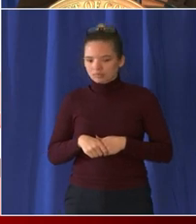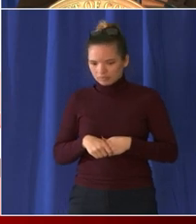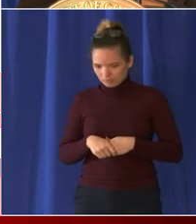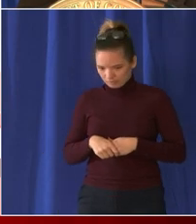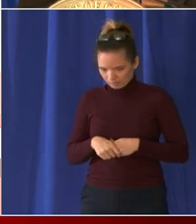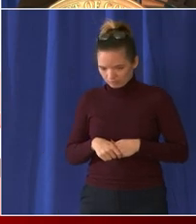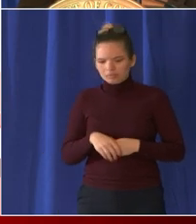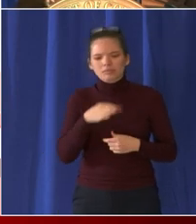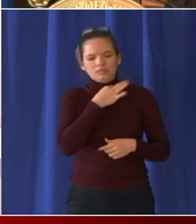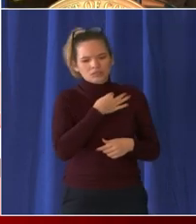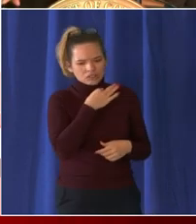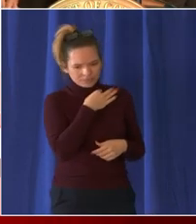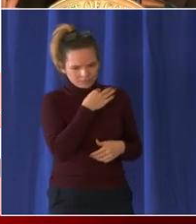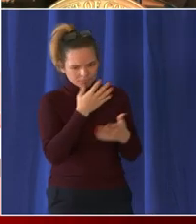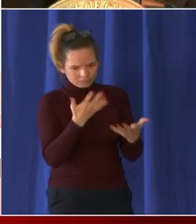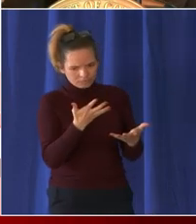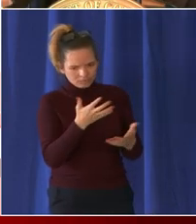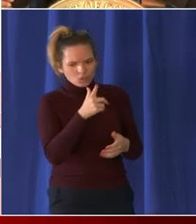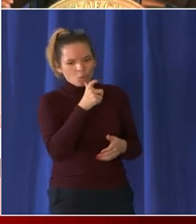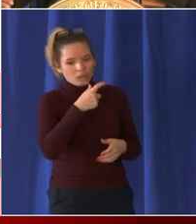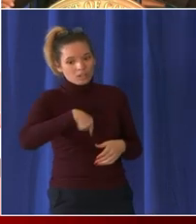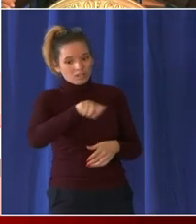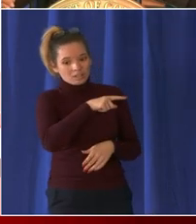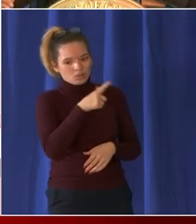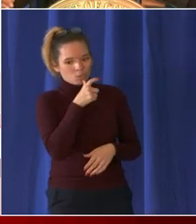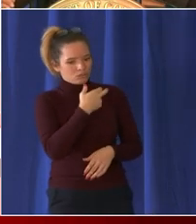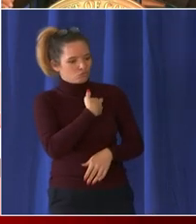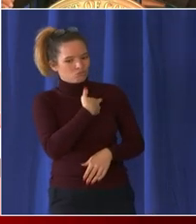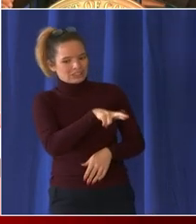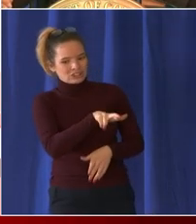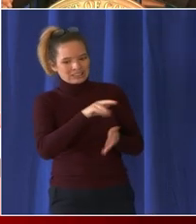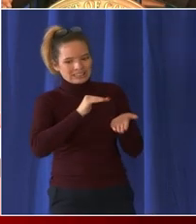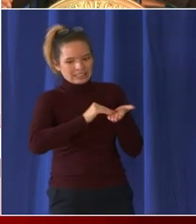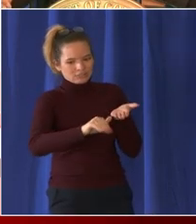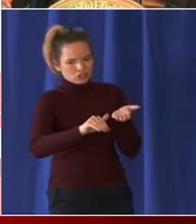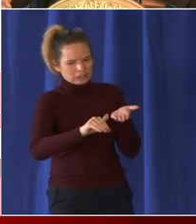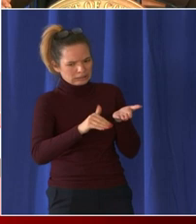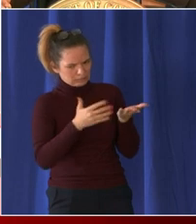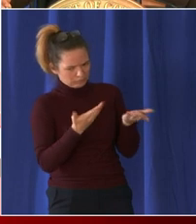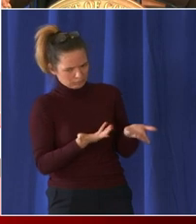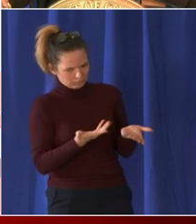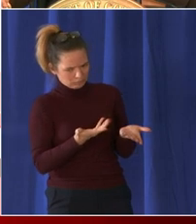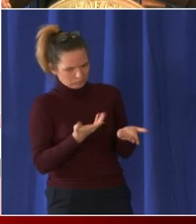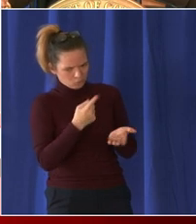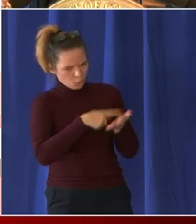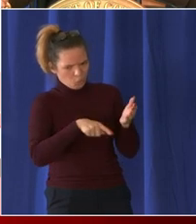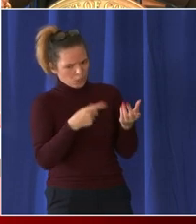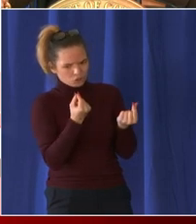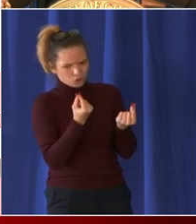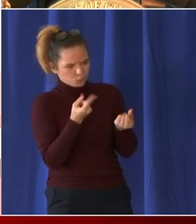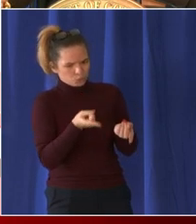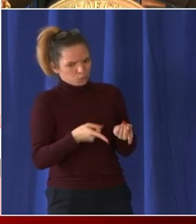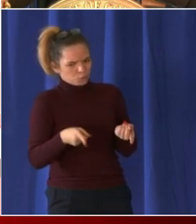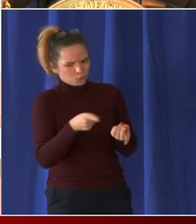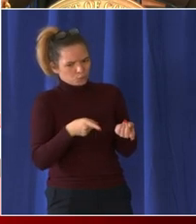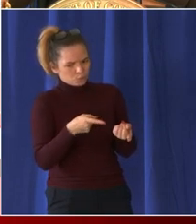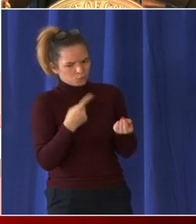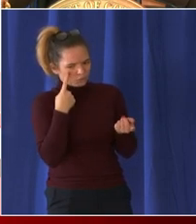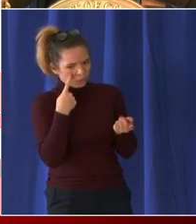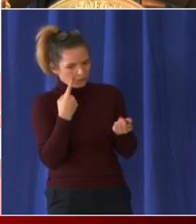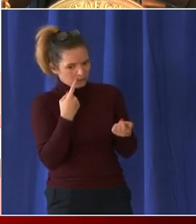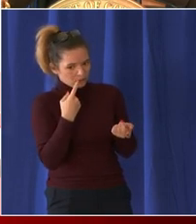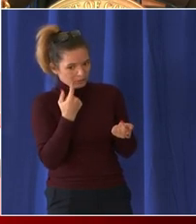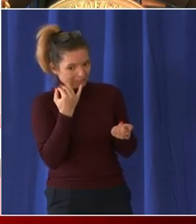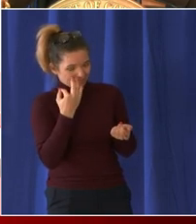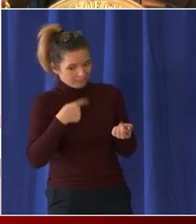portion uh what does proof of a religious exemption look like for somebody who is approaching a